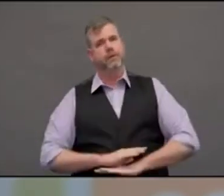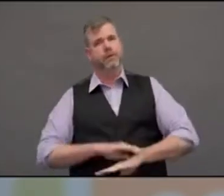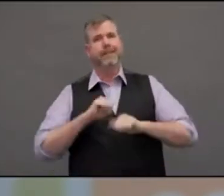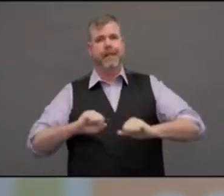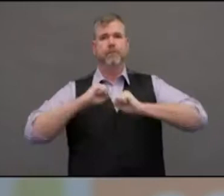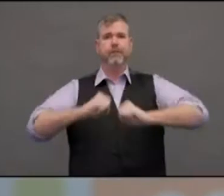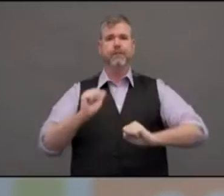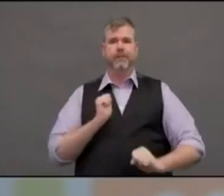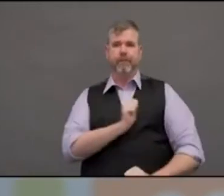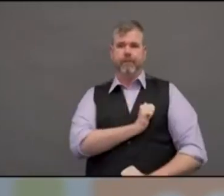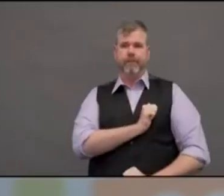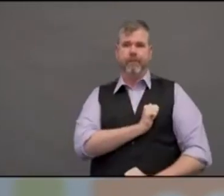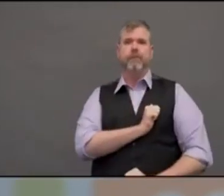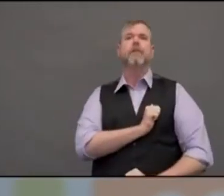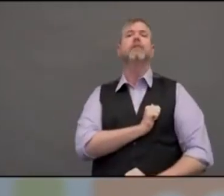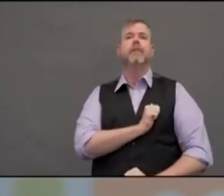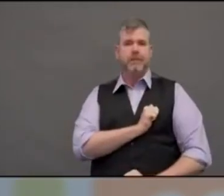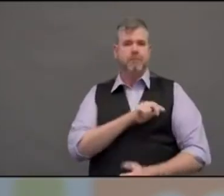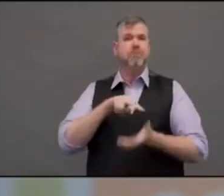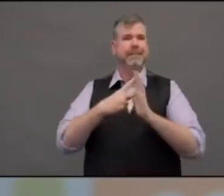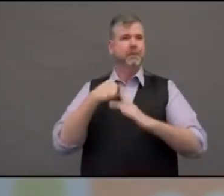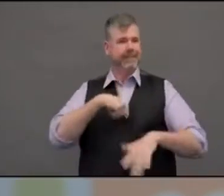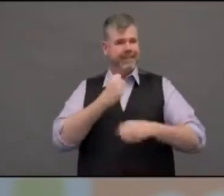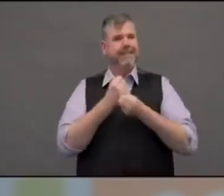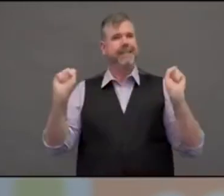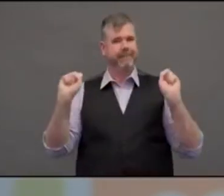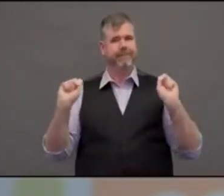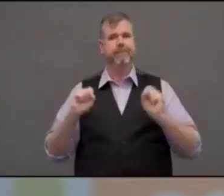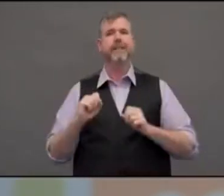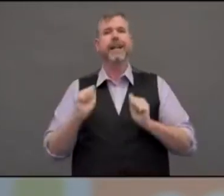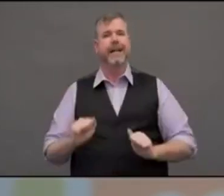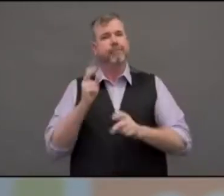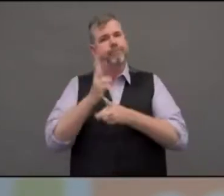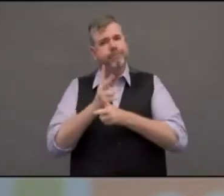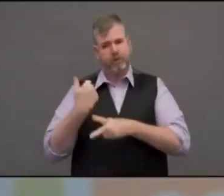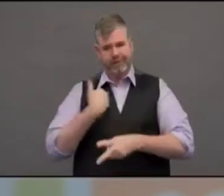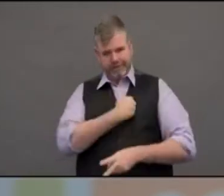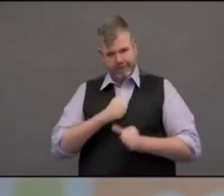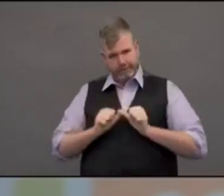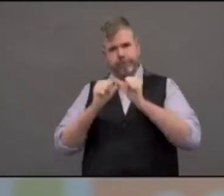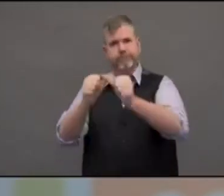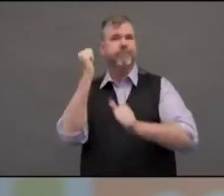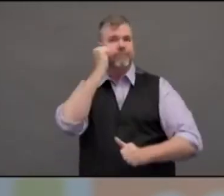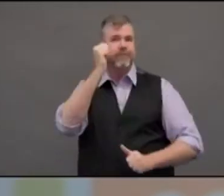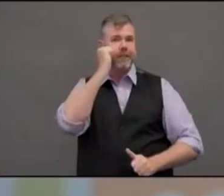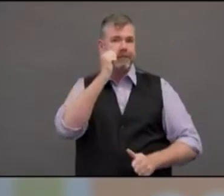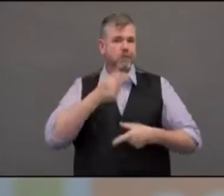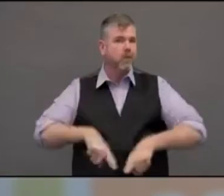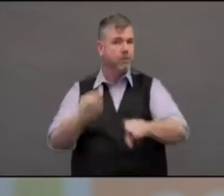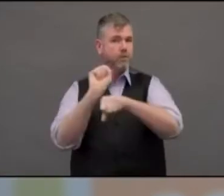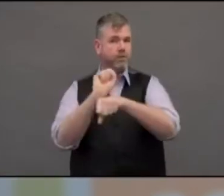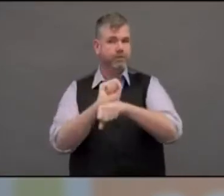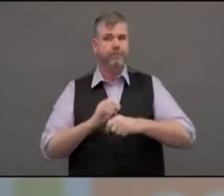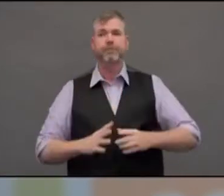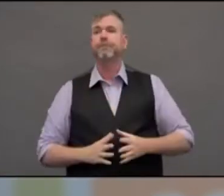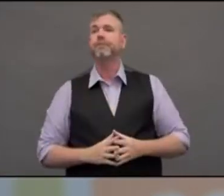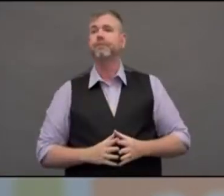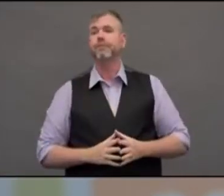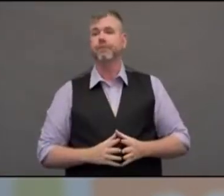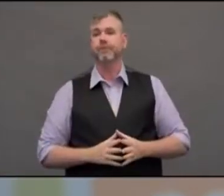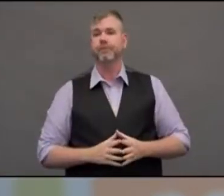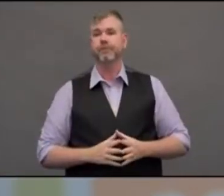patients on a daily basis. Recently, we got a very nice